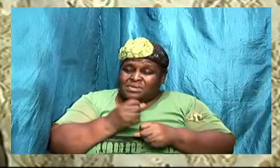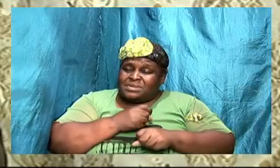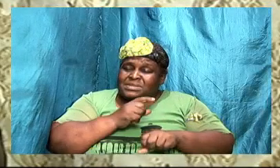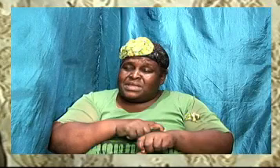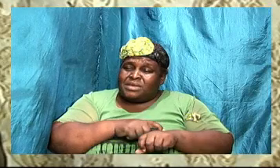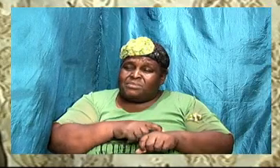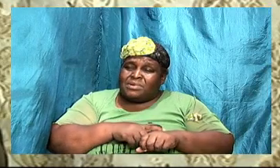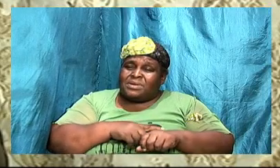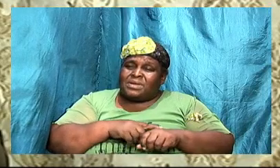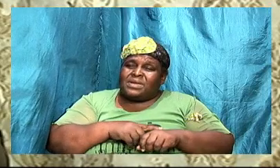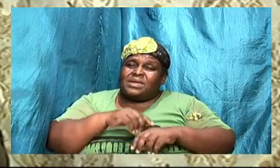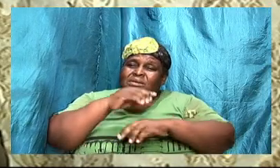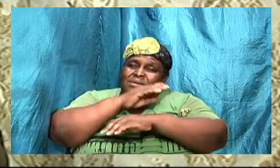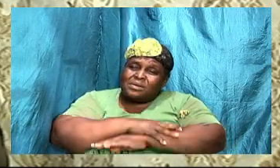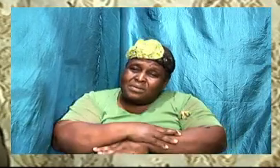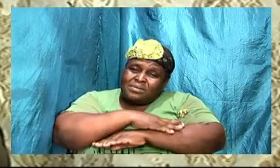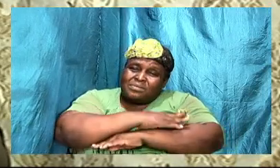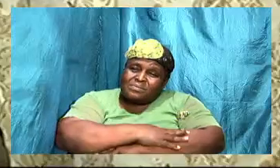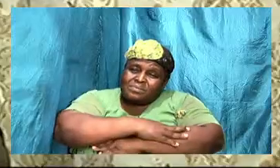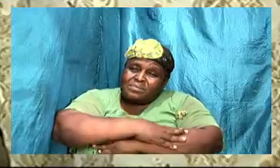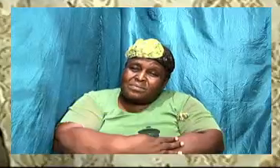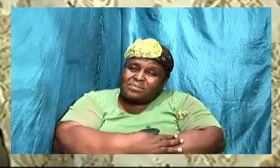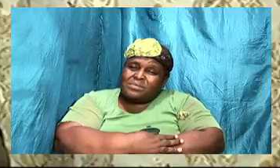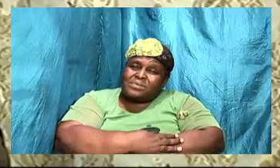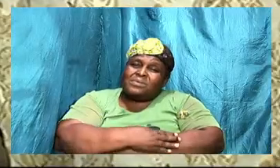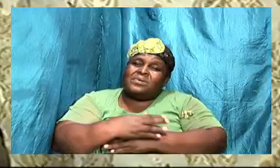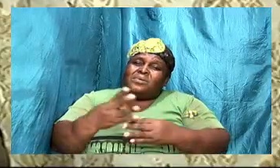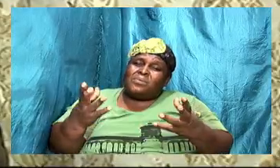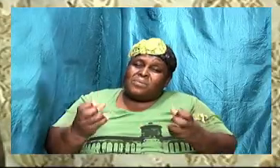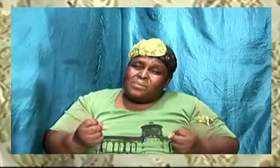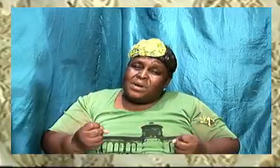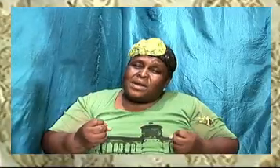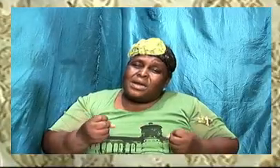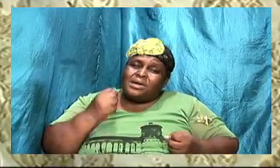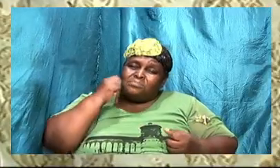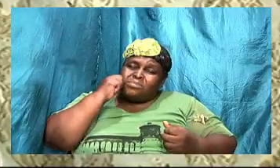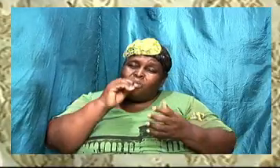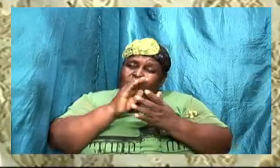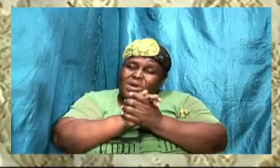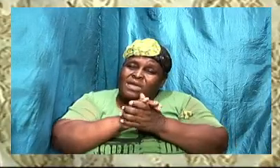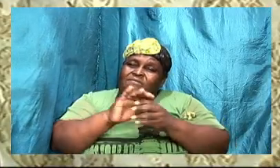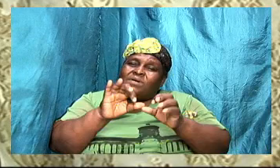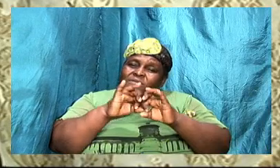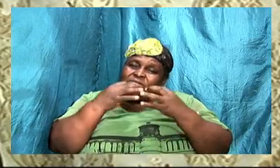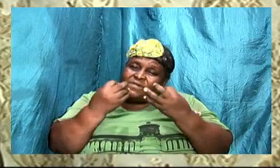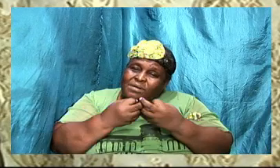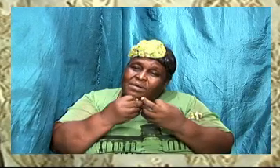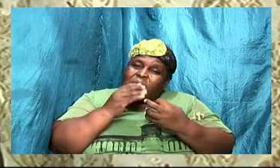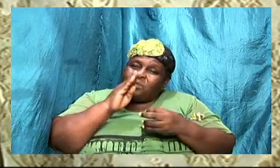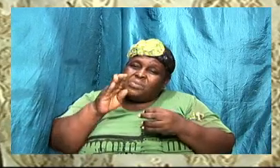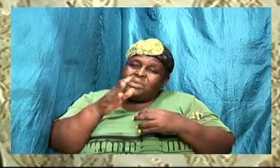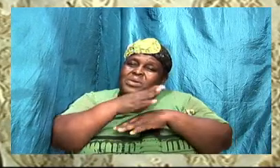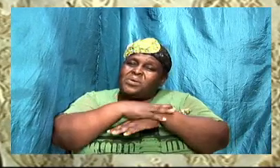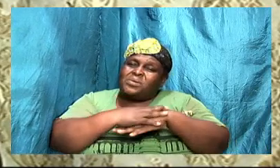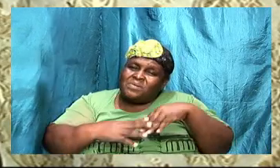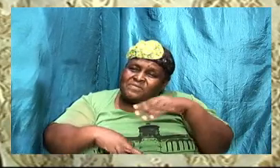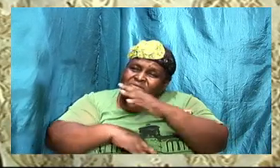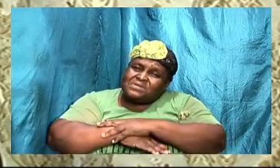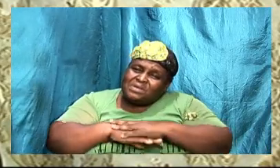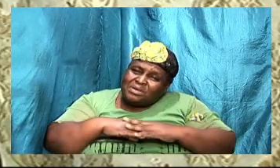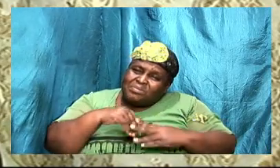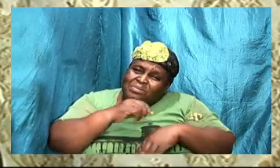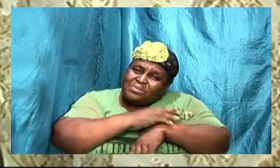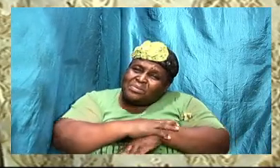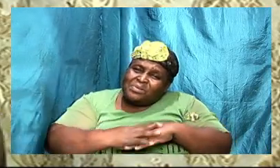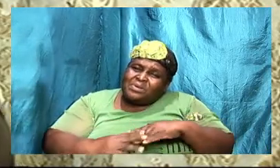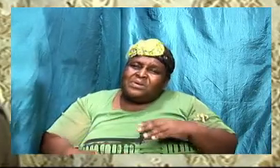I want my wife to be comfortable I want my family and look here I want them to be comfortable